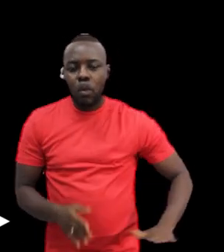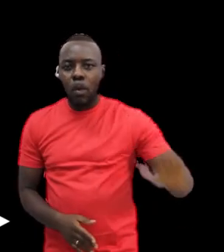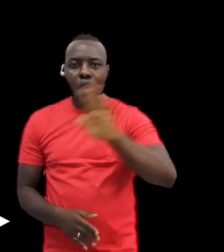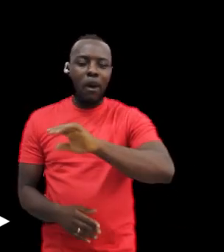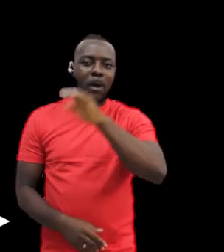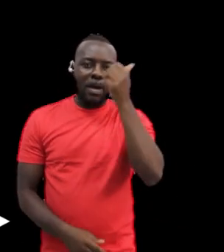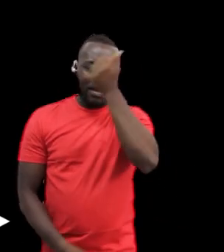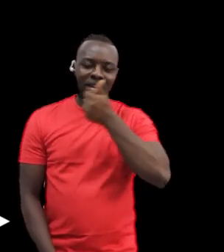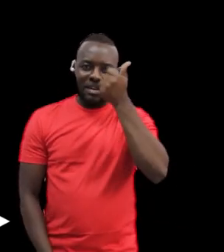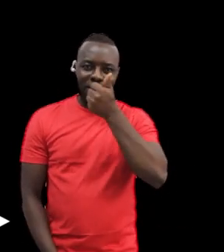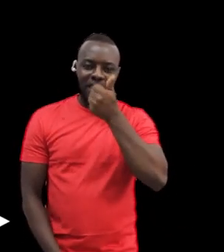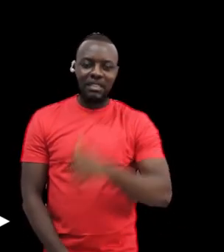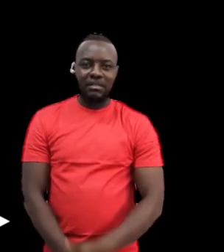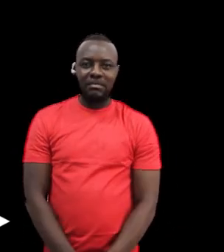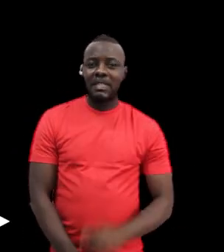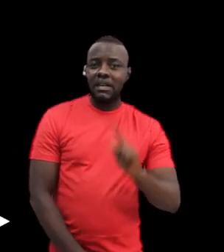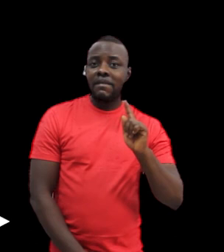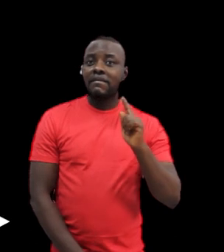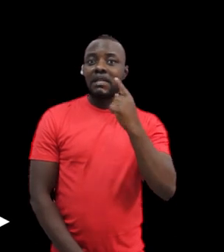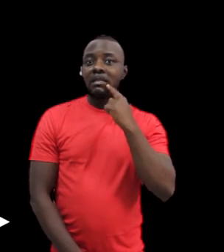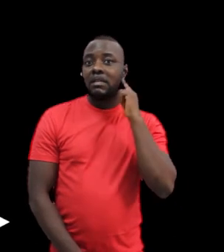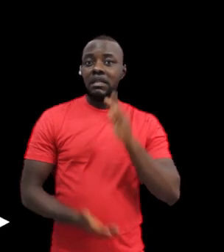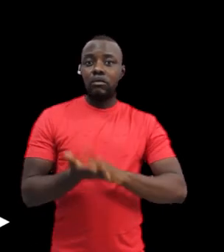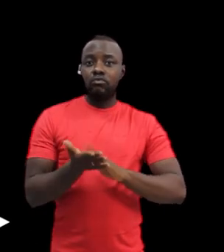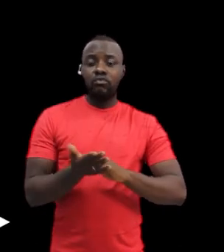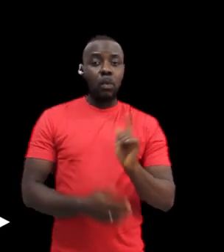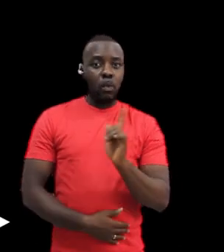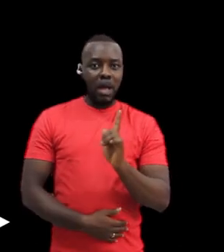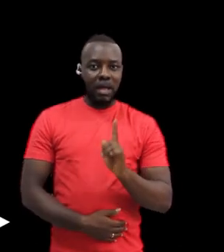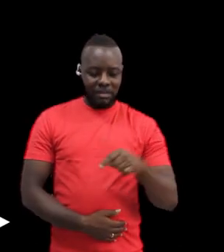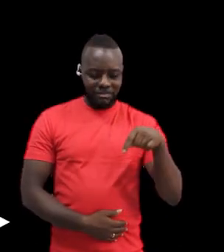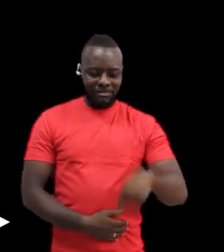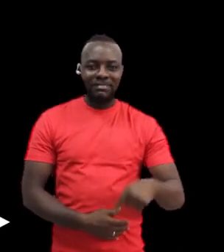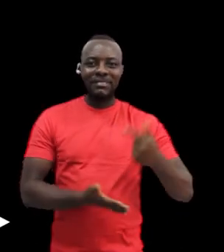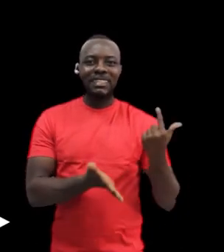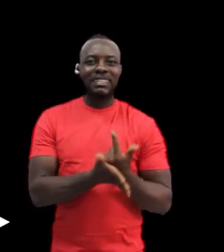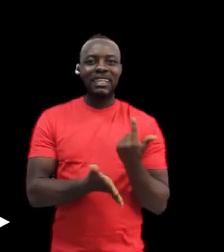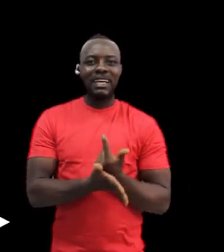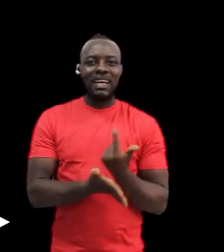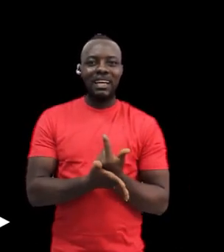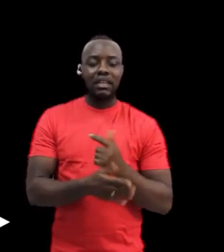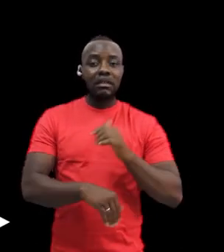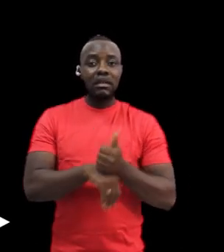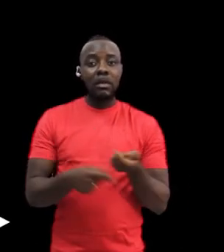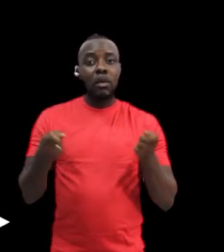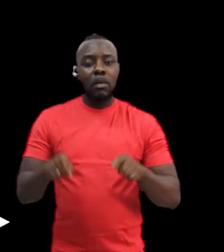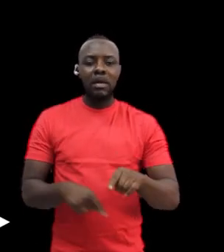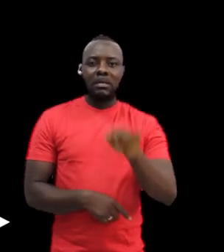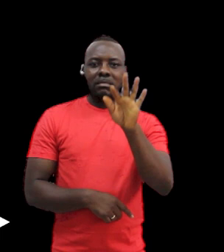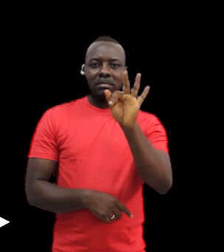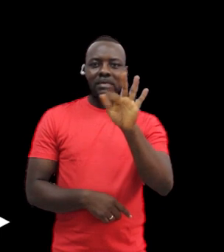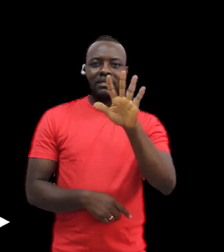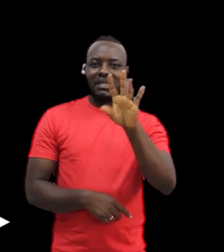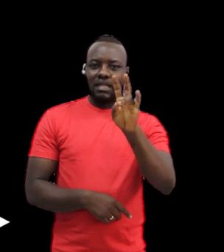the first of which was piloted in Ghana in 1957, the year of